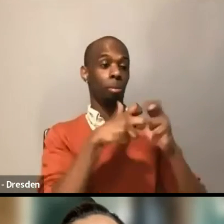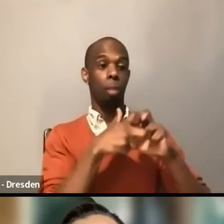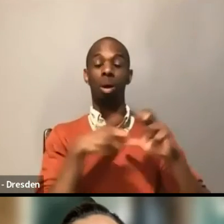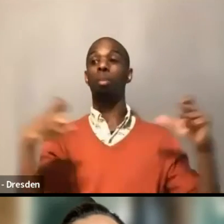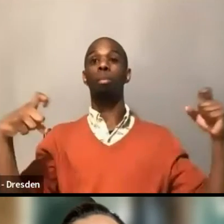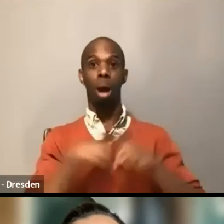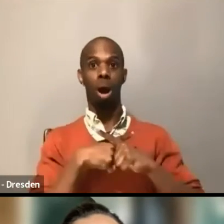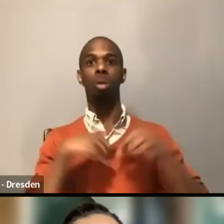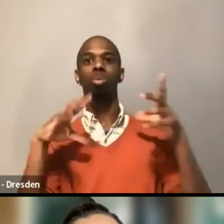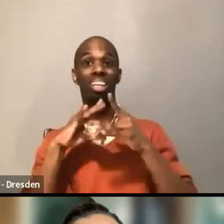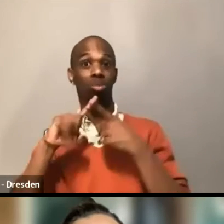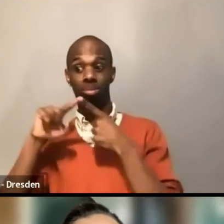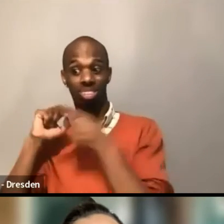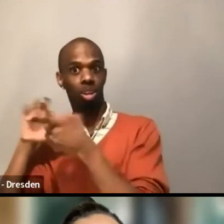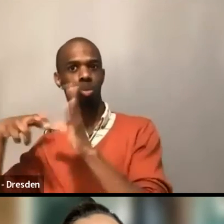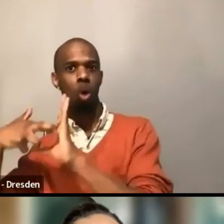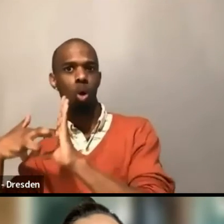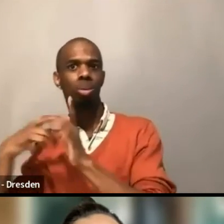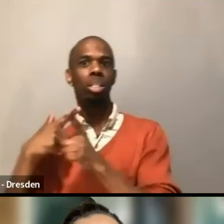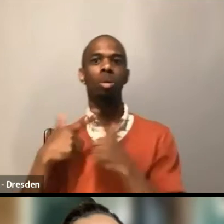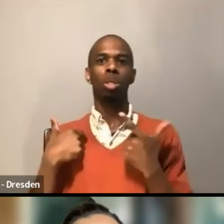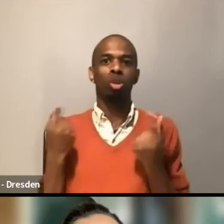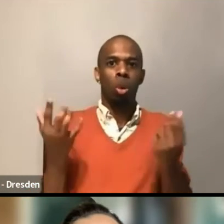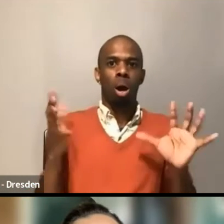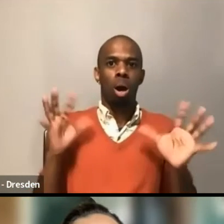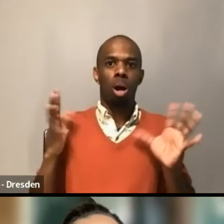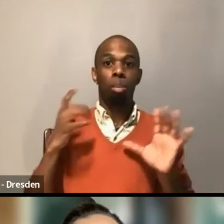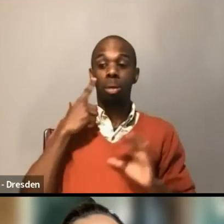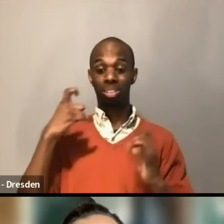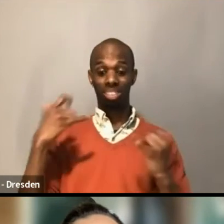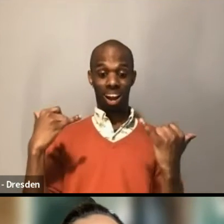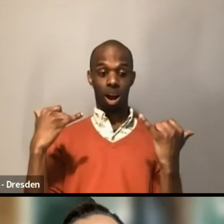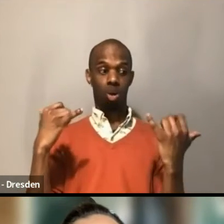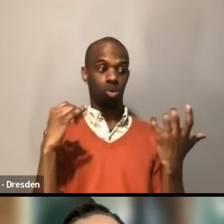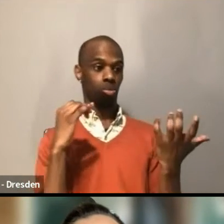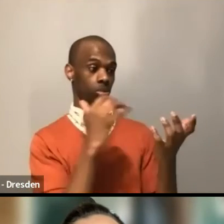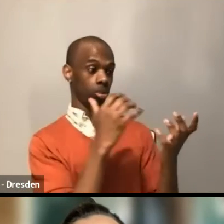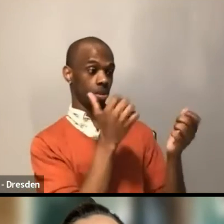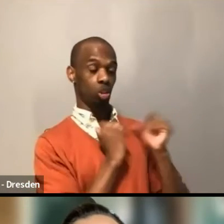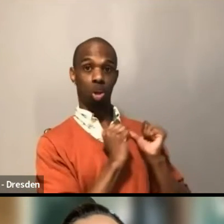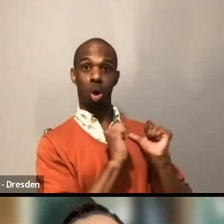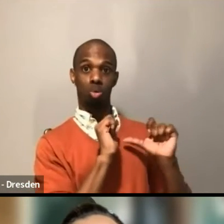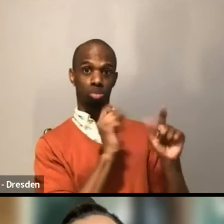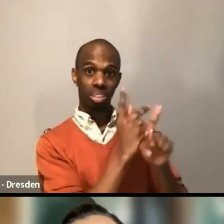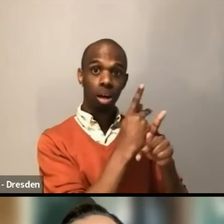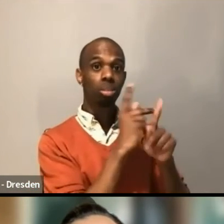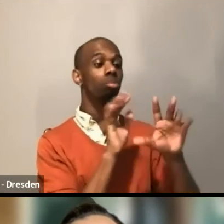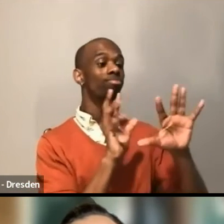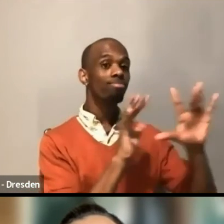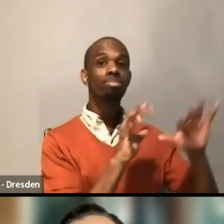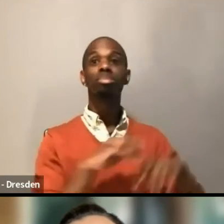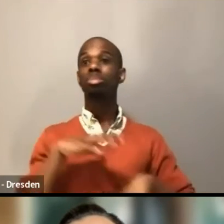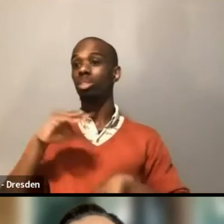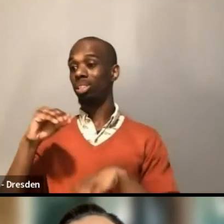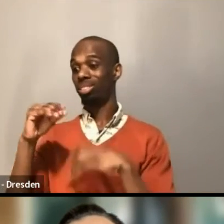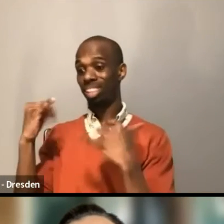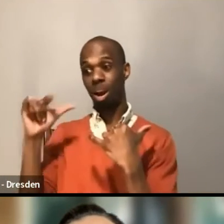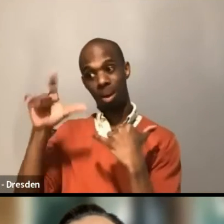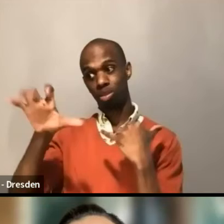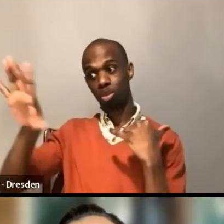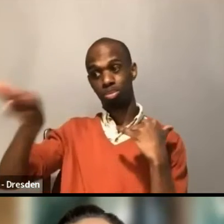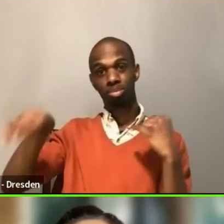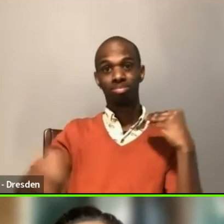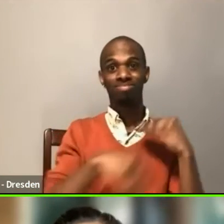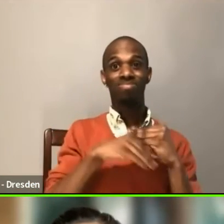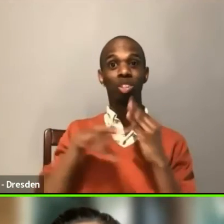system to include family responsibilities in that. Um, that's great. Uh, very exciting.